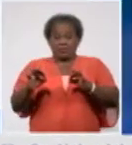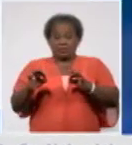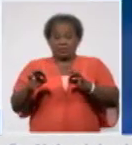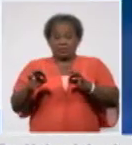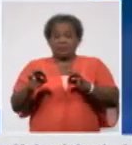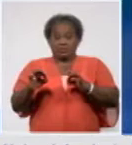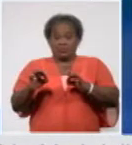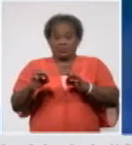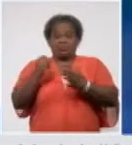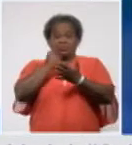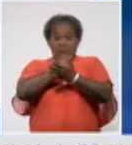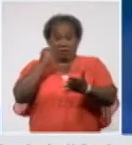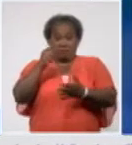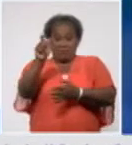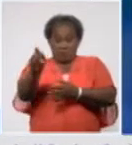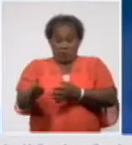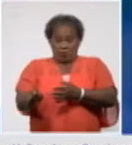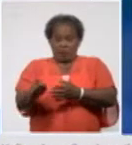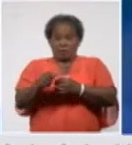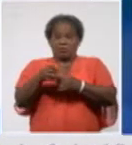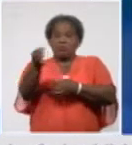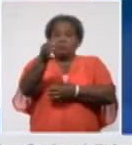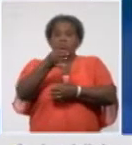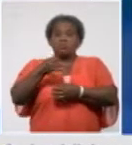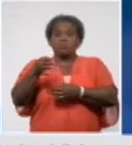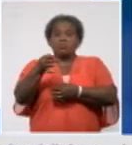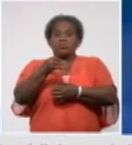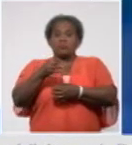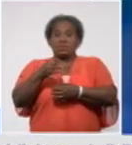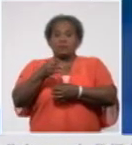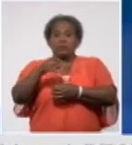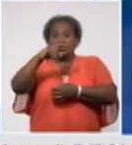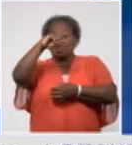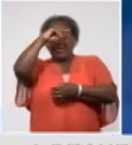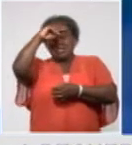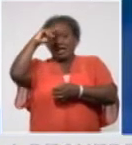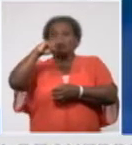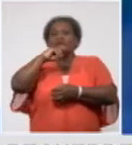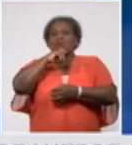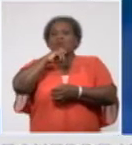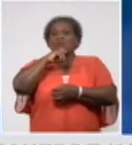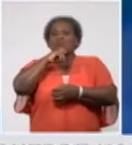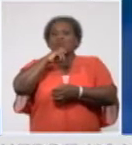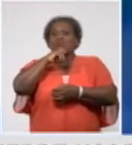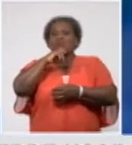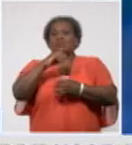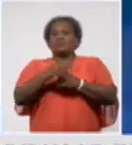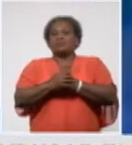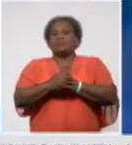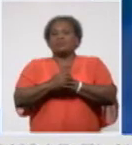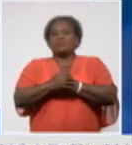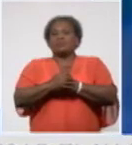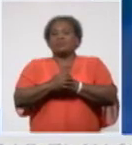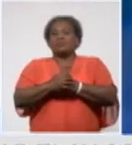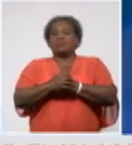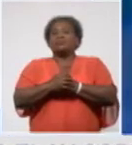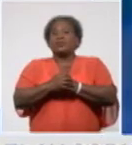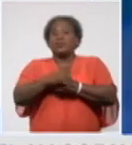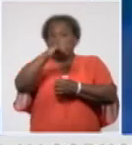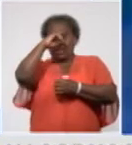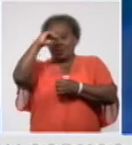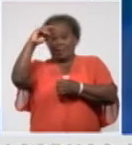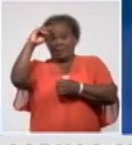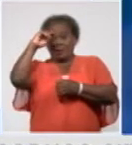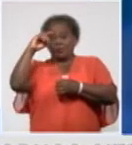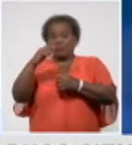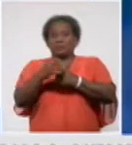municipality of San Antonio de los Baños. The four cases from Sancti Spiritus belong